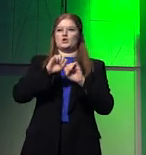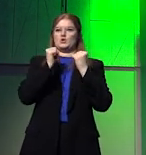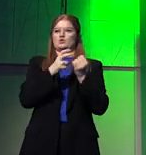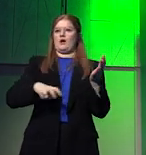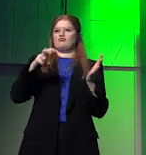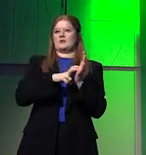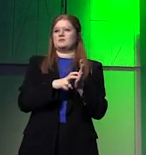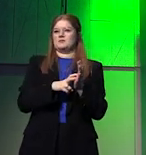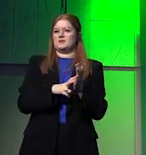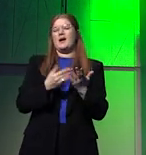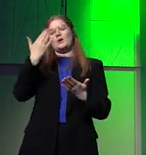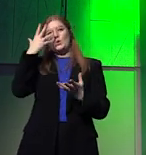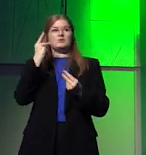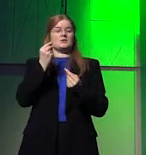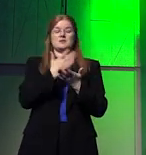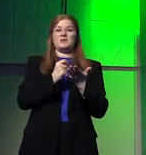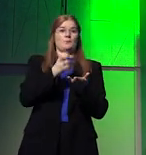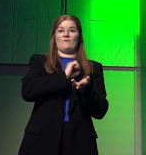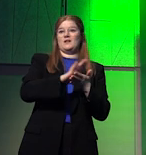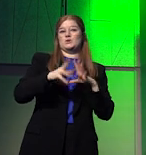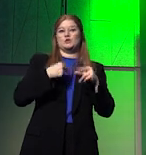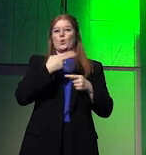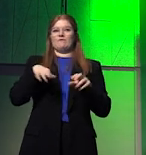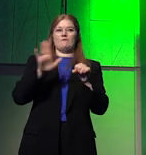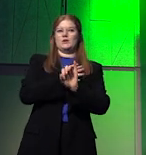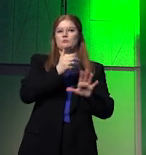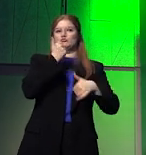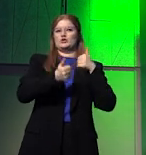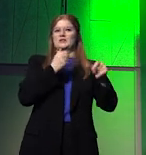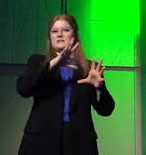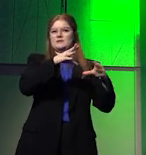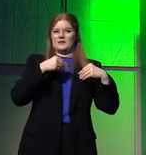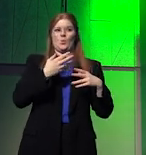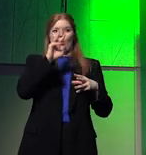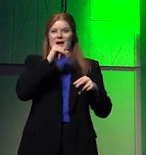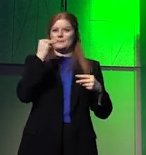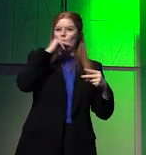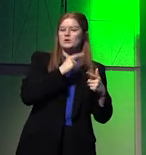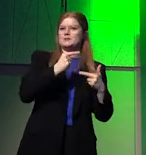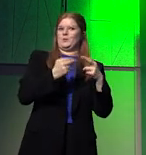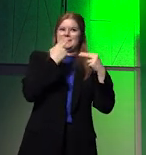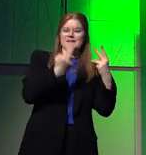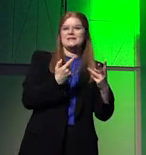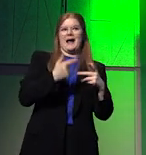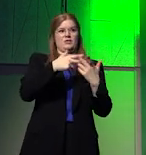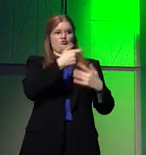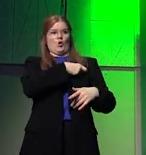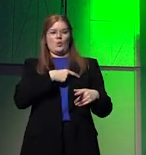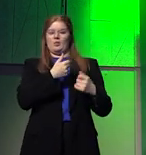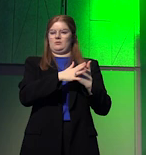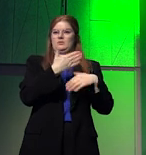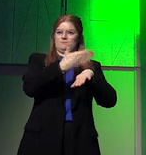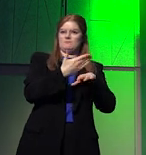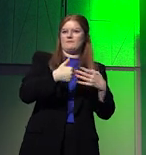contract, even though we tend to underestimate the necessity, essentially, or the role of natural